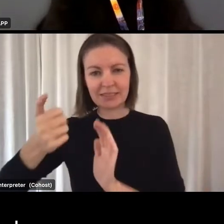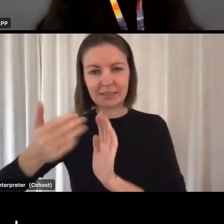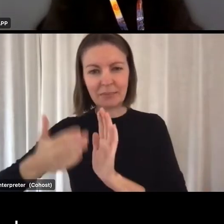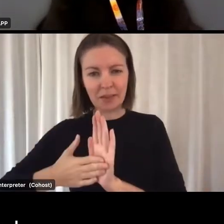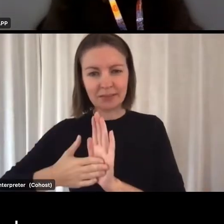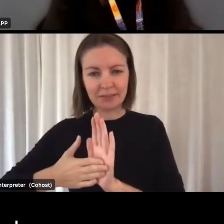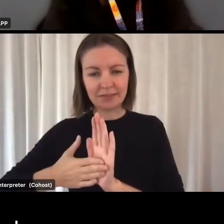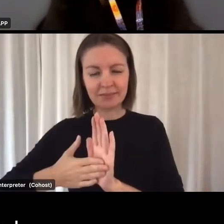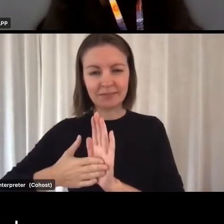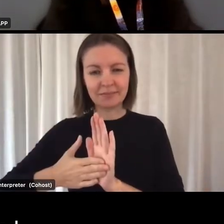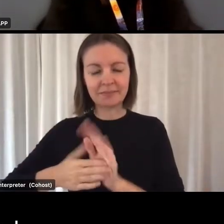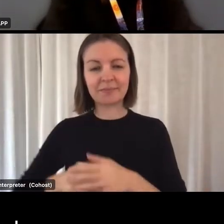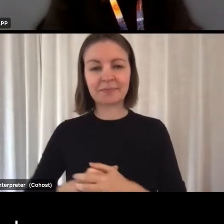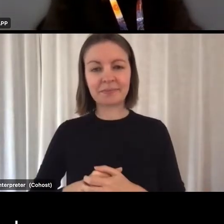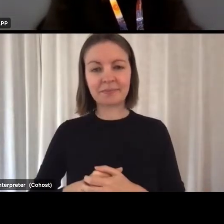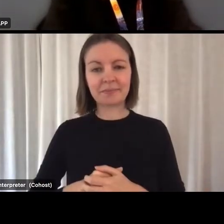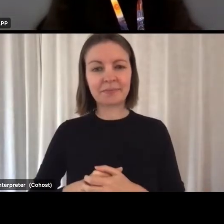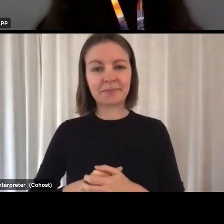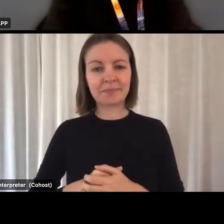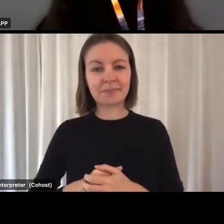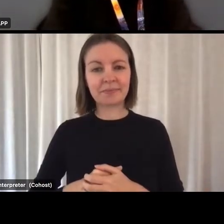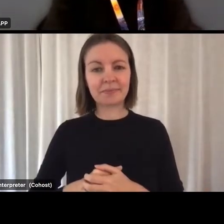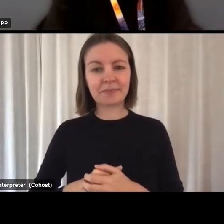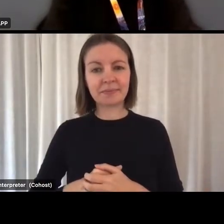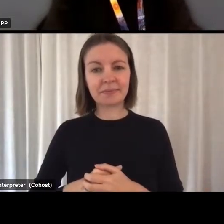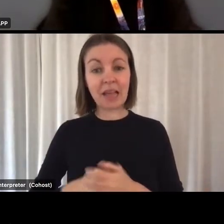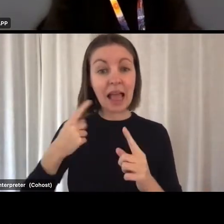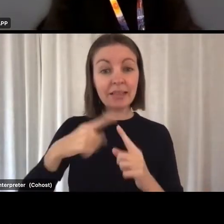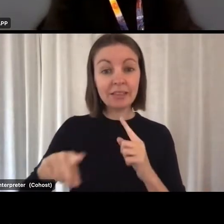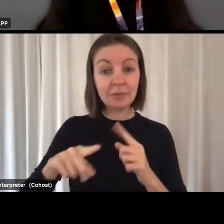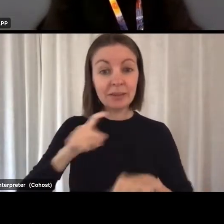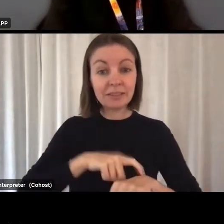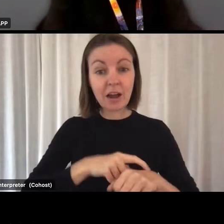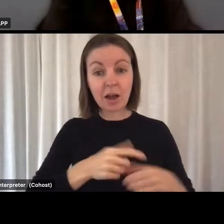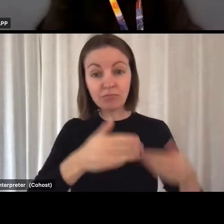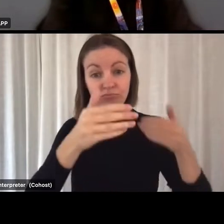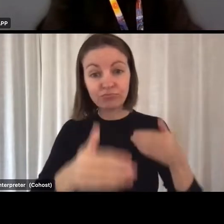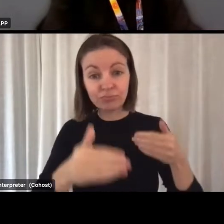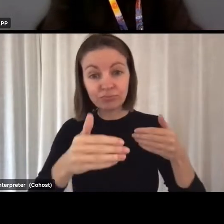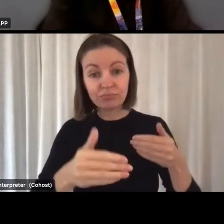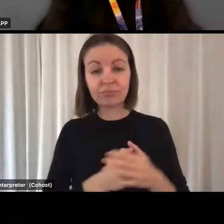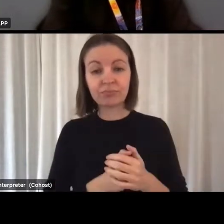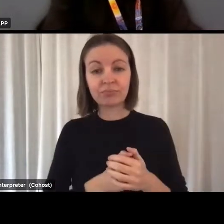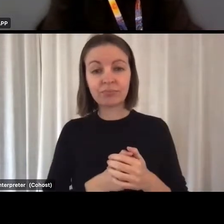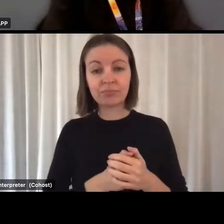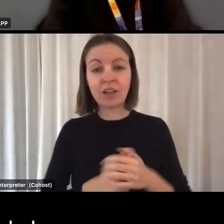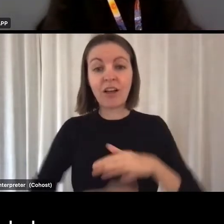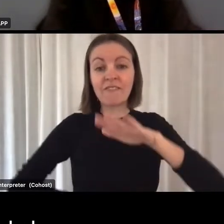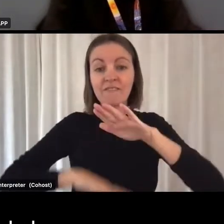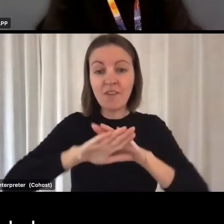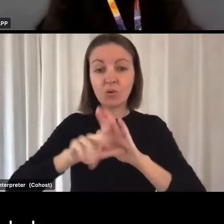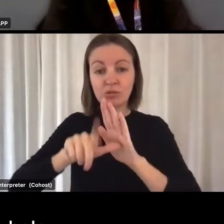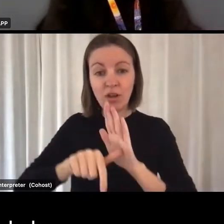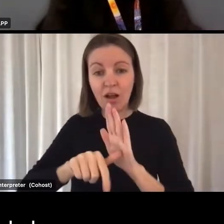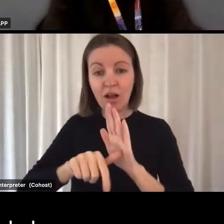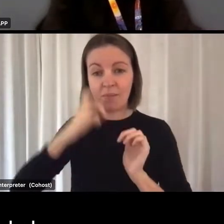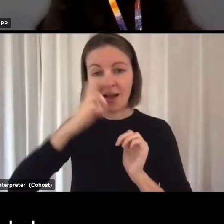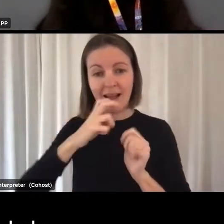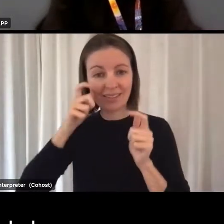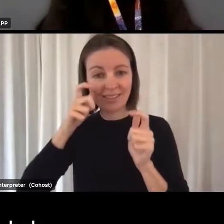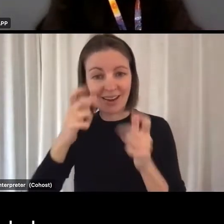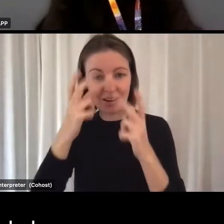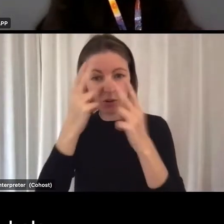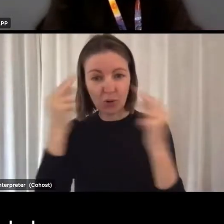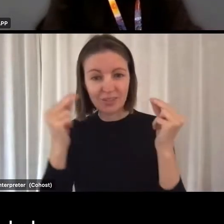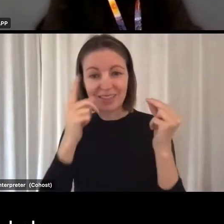Just expanding on eligibility periods and payment amounts. So full-time aged care registered nurses can receive up to 3